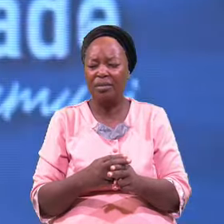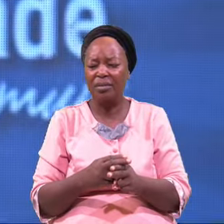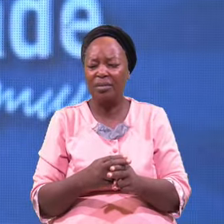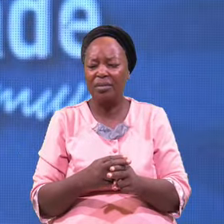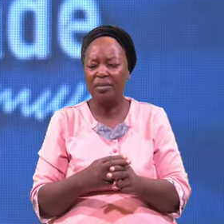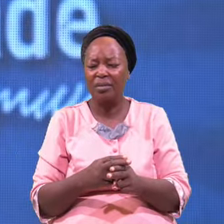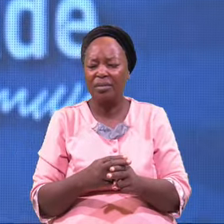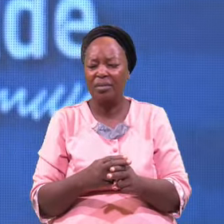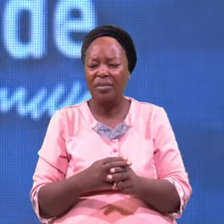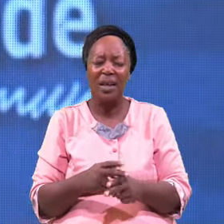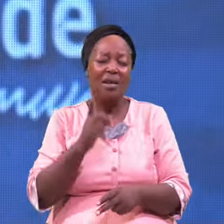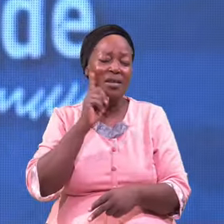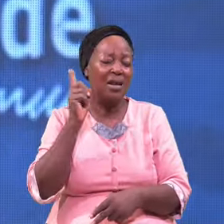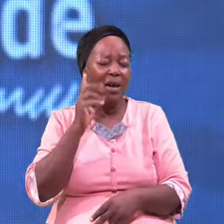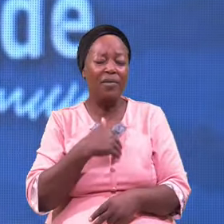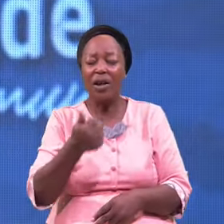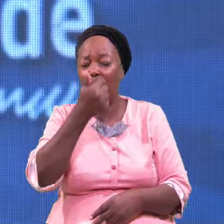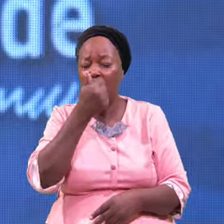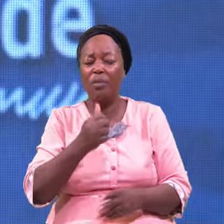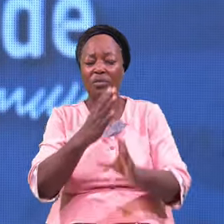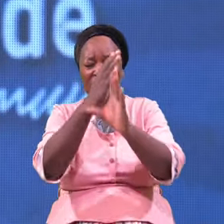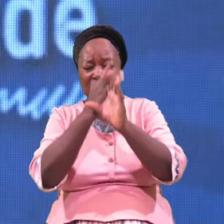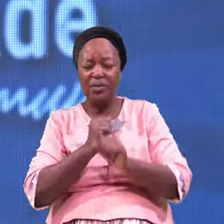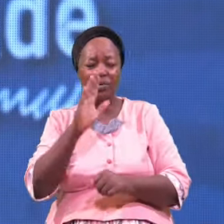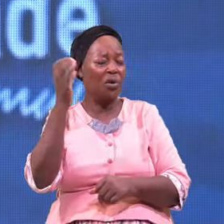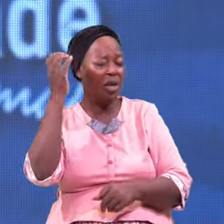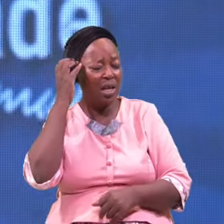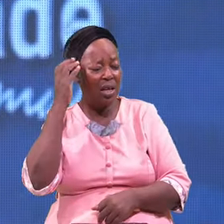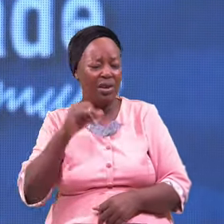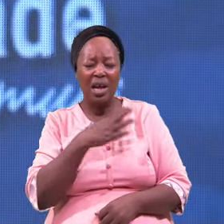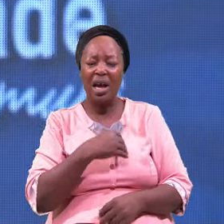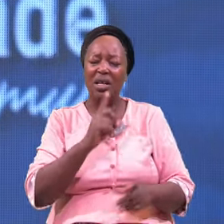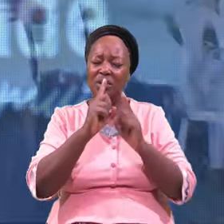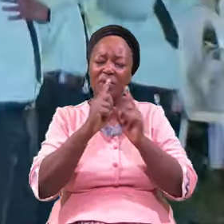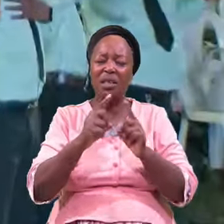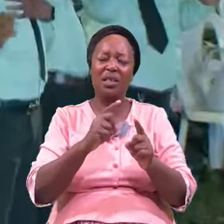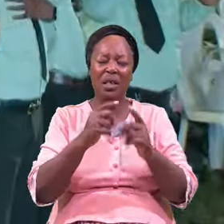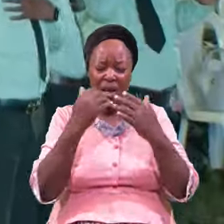Death And Dumb Receive Your Hearing And You Speaking Clearly